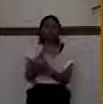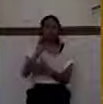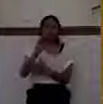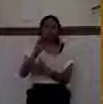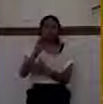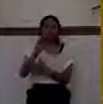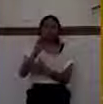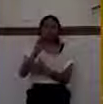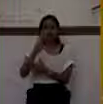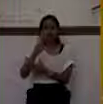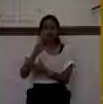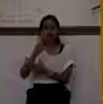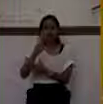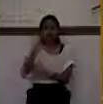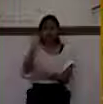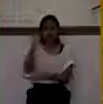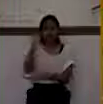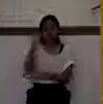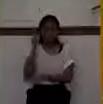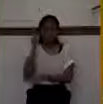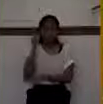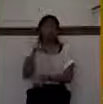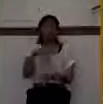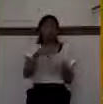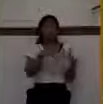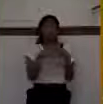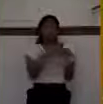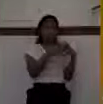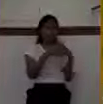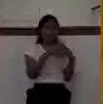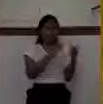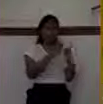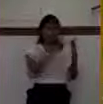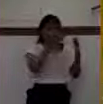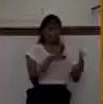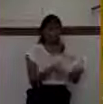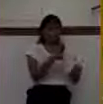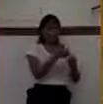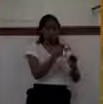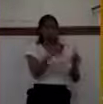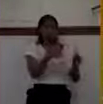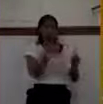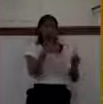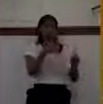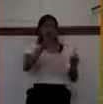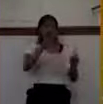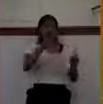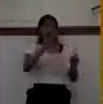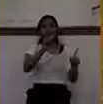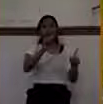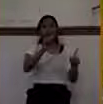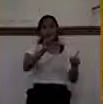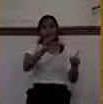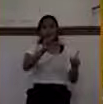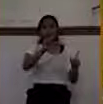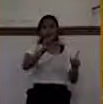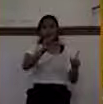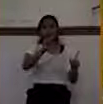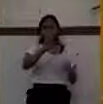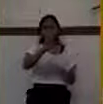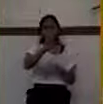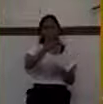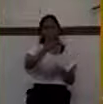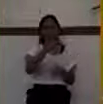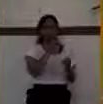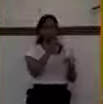The American contender of that race was Carl Lewis, another famous sprinter. He came in second, and people were shocked that he didn't